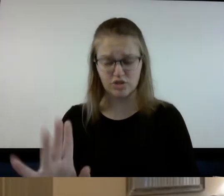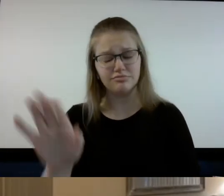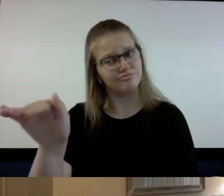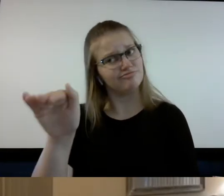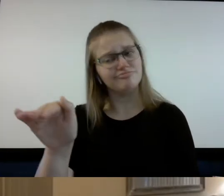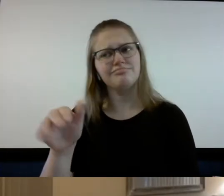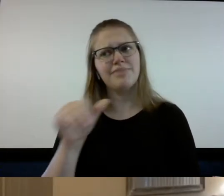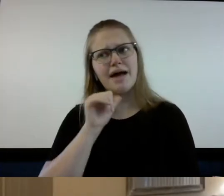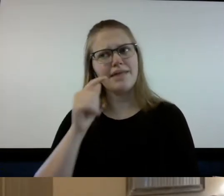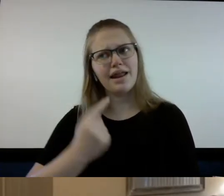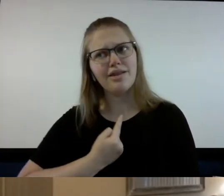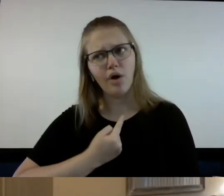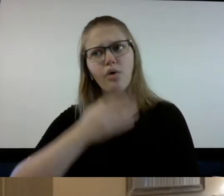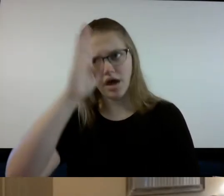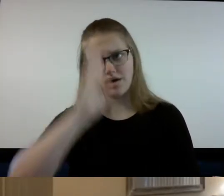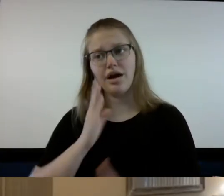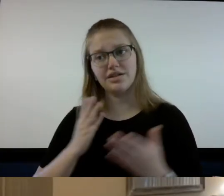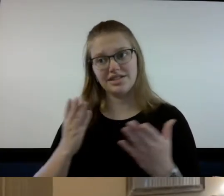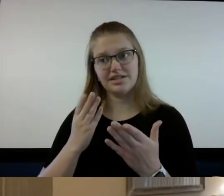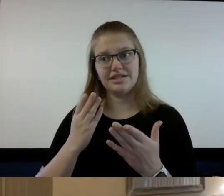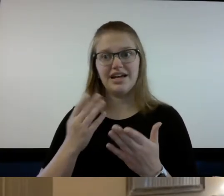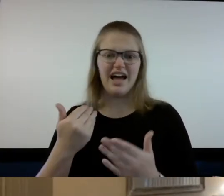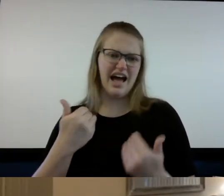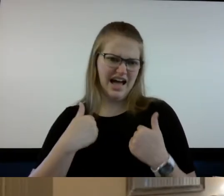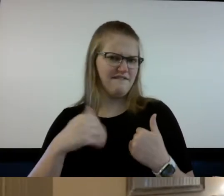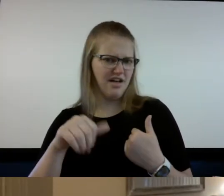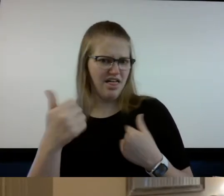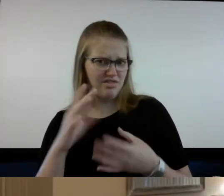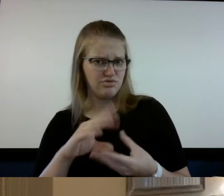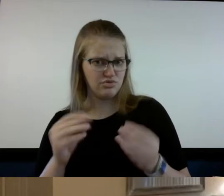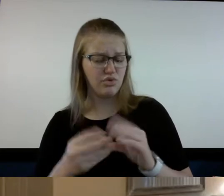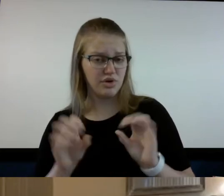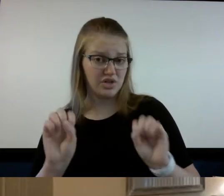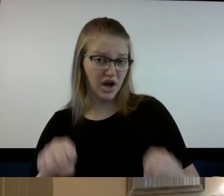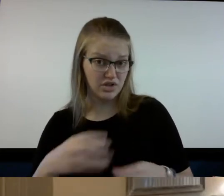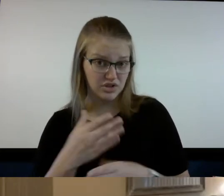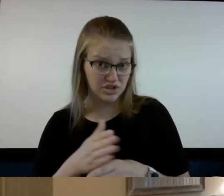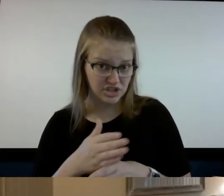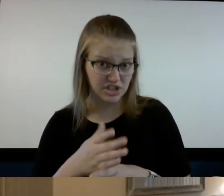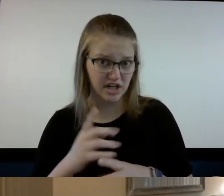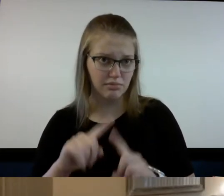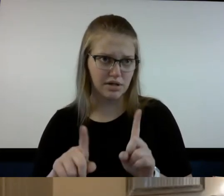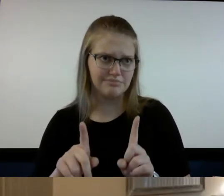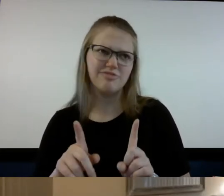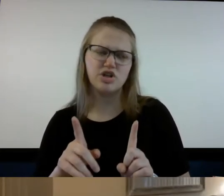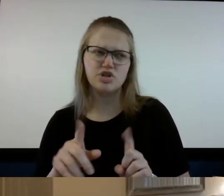and uh I could share a few other stories but uh I'll share this one other thing